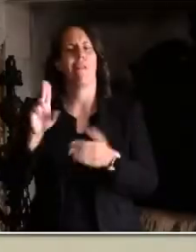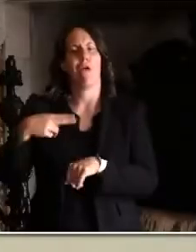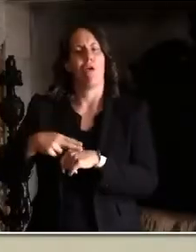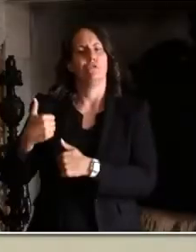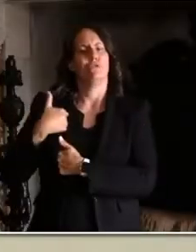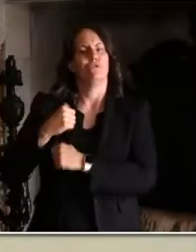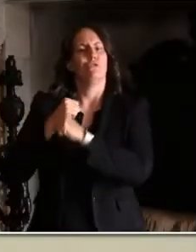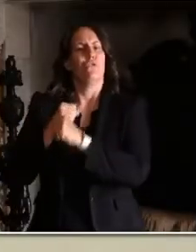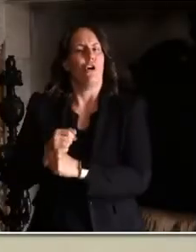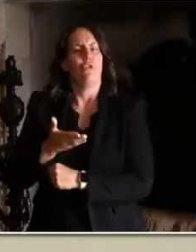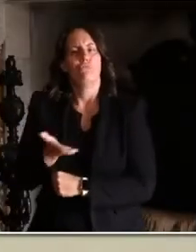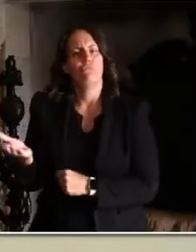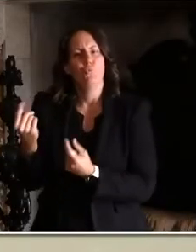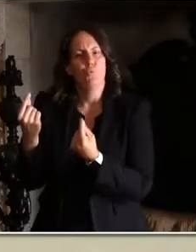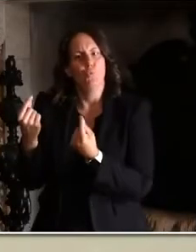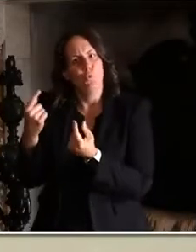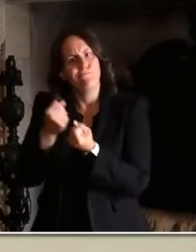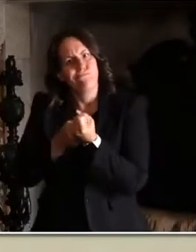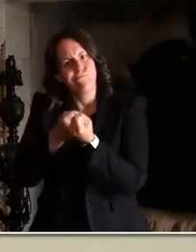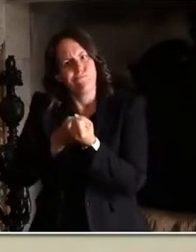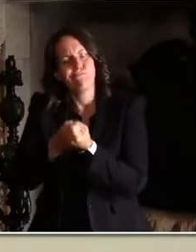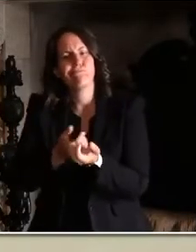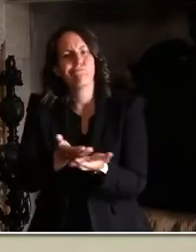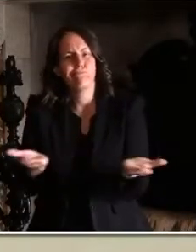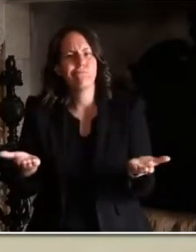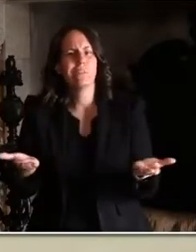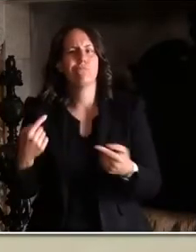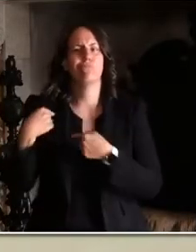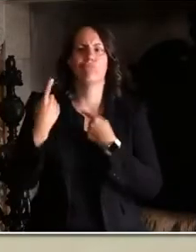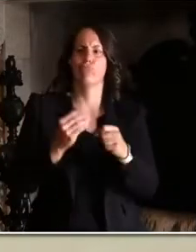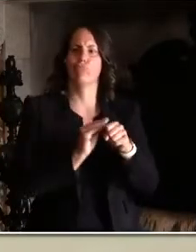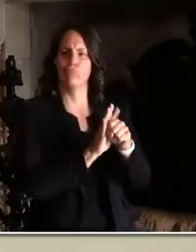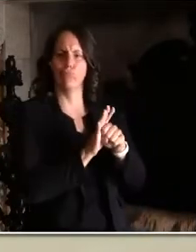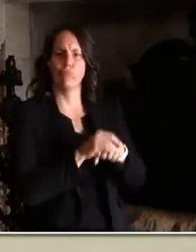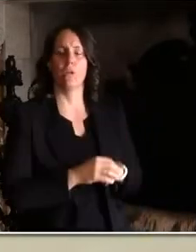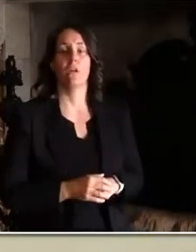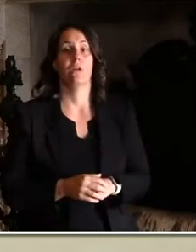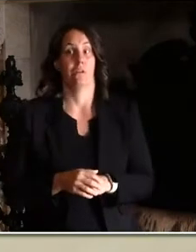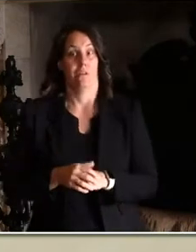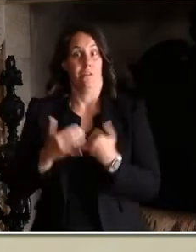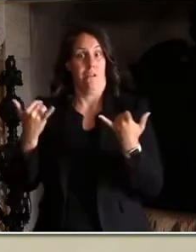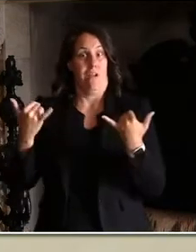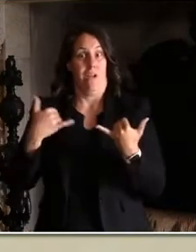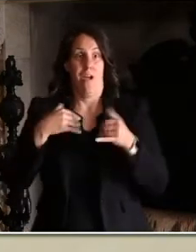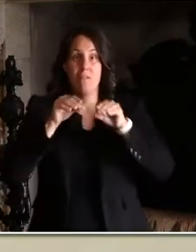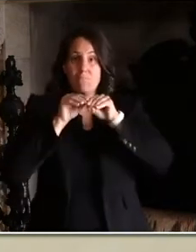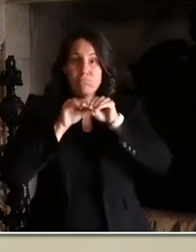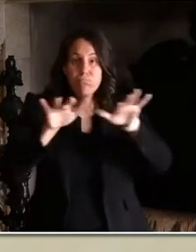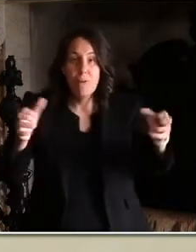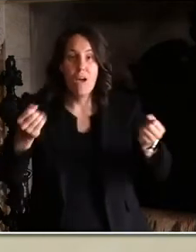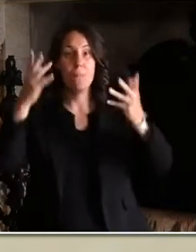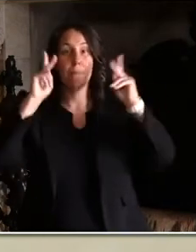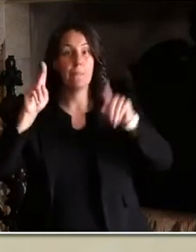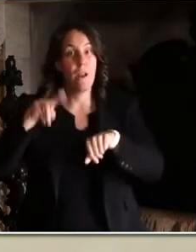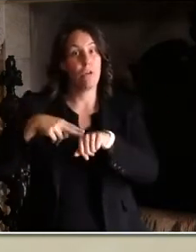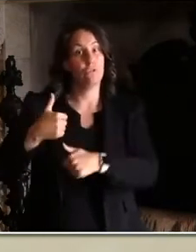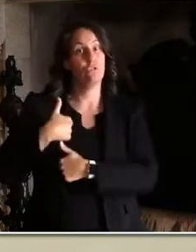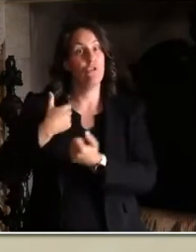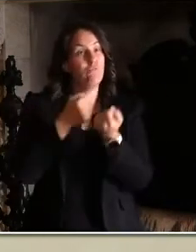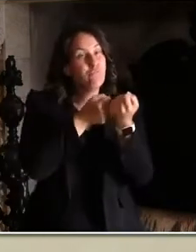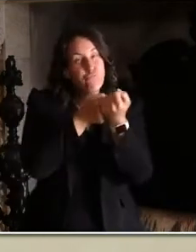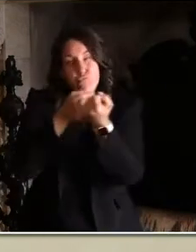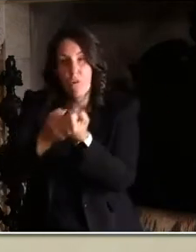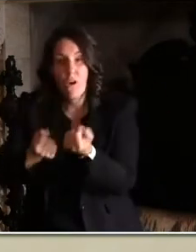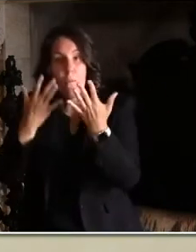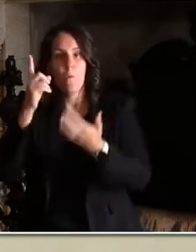More than 1,000 citizen soldiers and airmen from the Wisconsin National Guard remain on duty supporting the state's response to coronavirus.